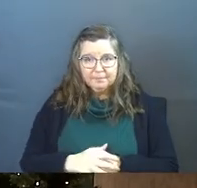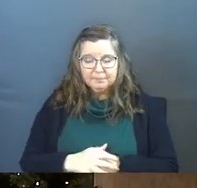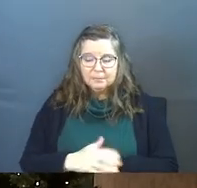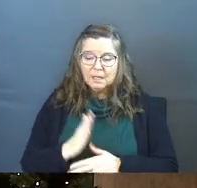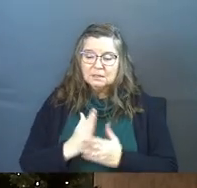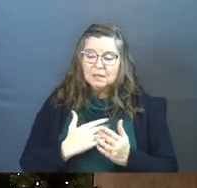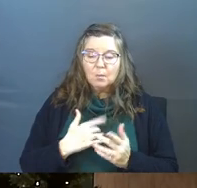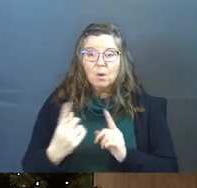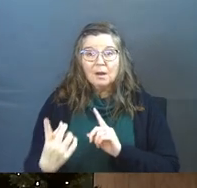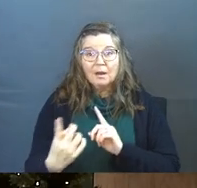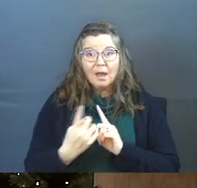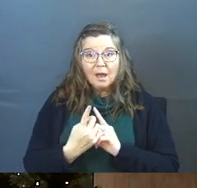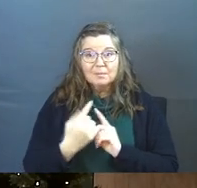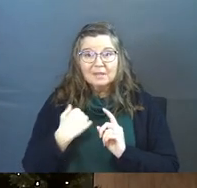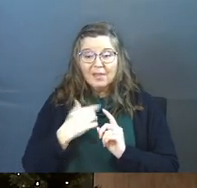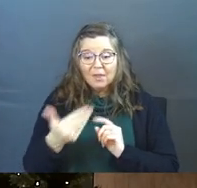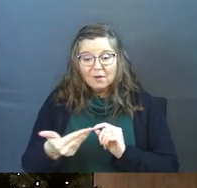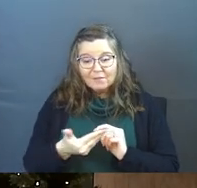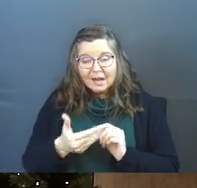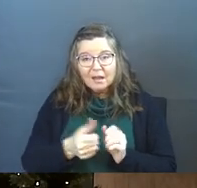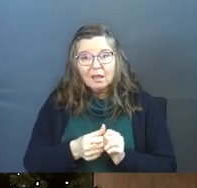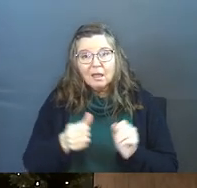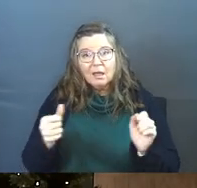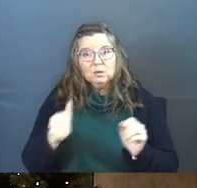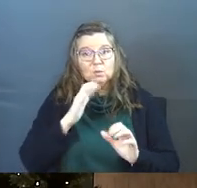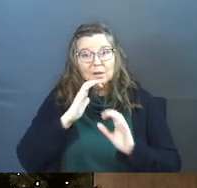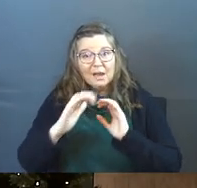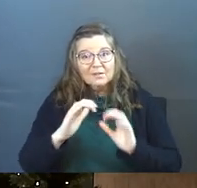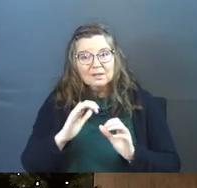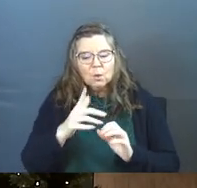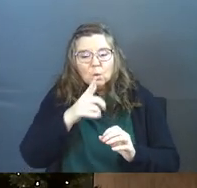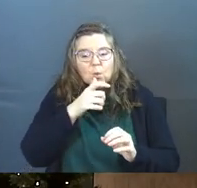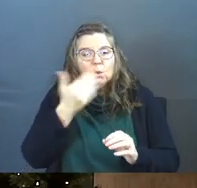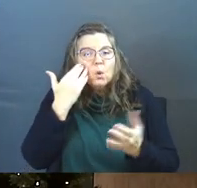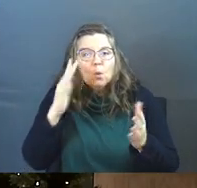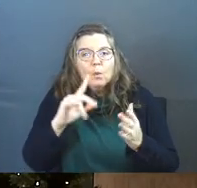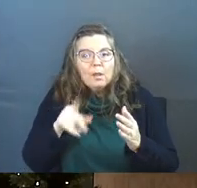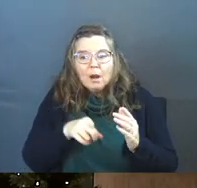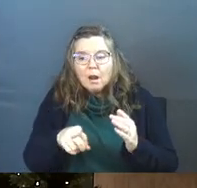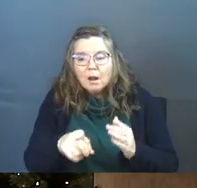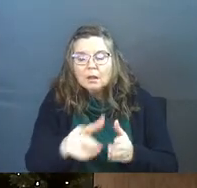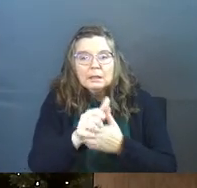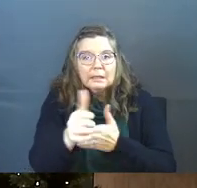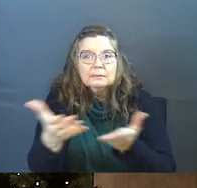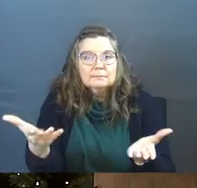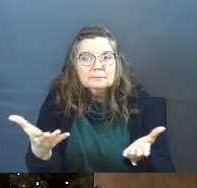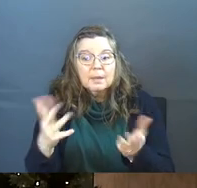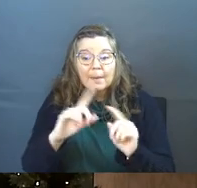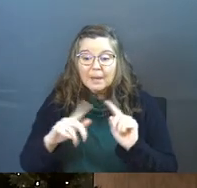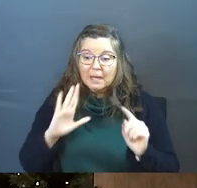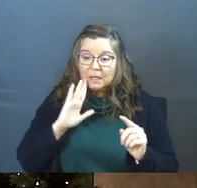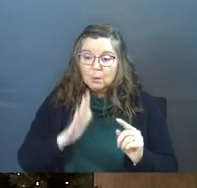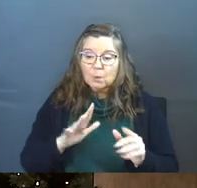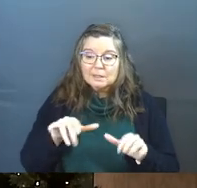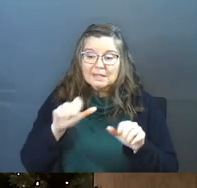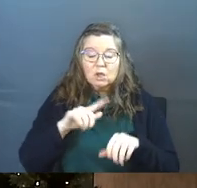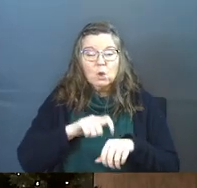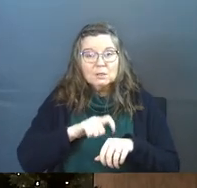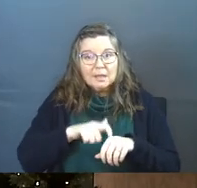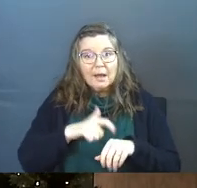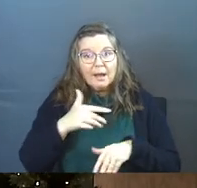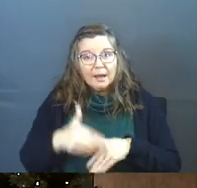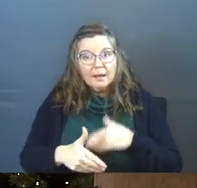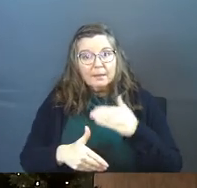And someone comes to you and they're inviting you into a conversation. And who knows where that conversation might lead. But it's going to take your